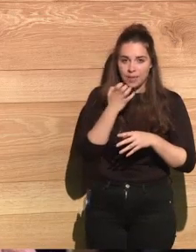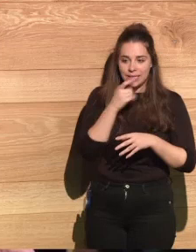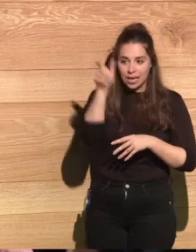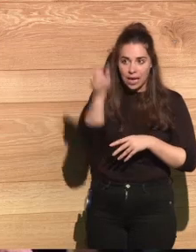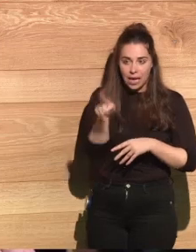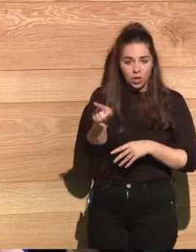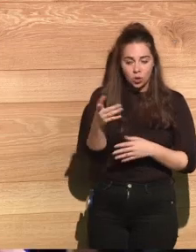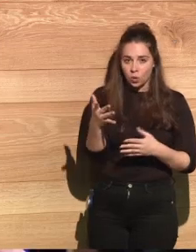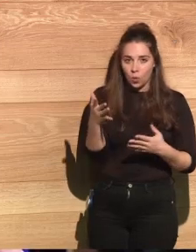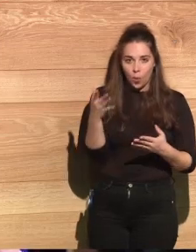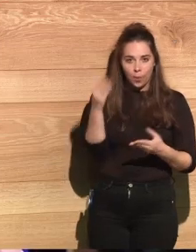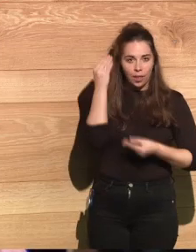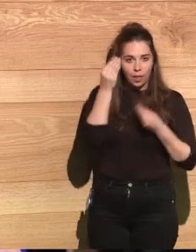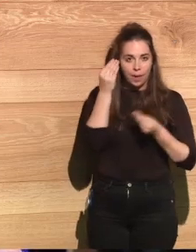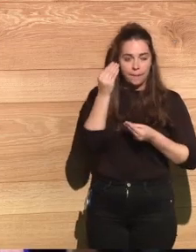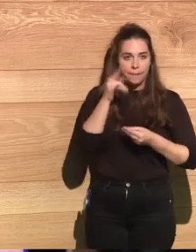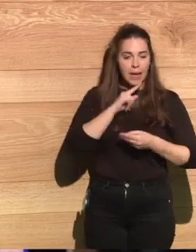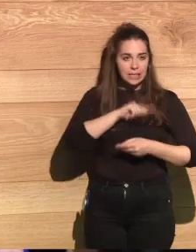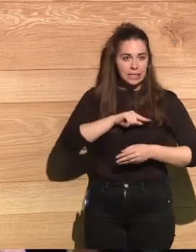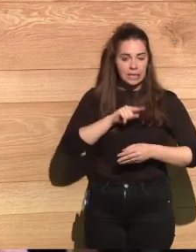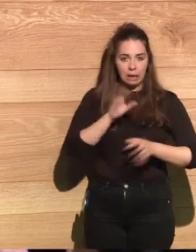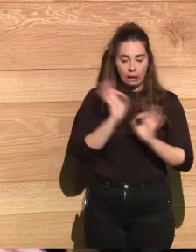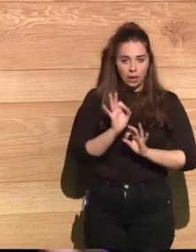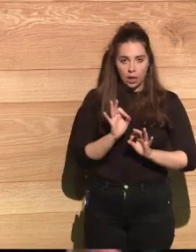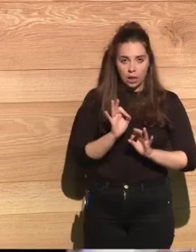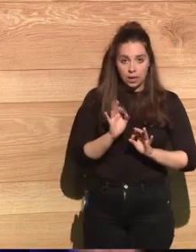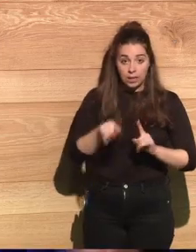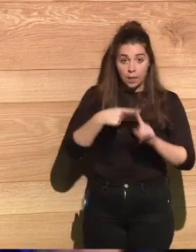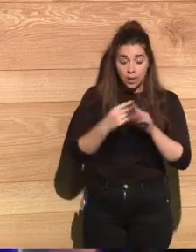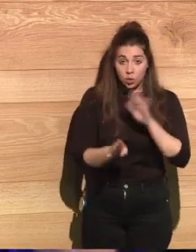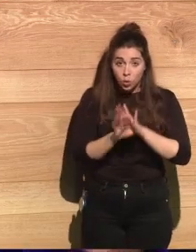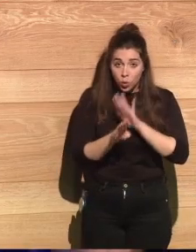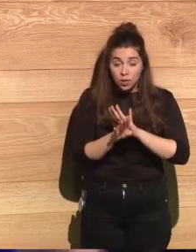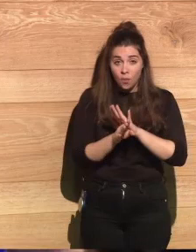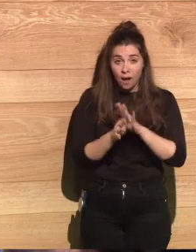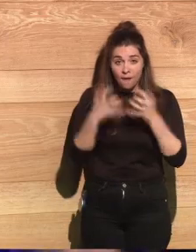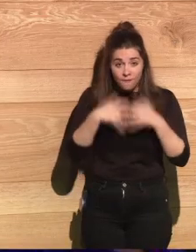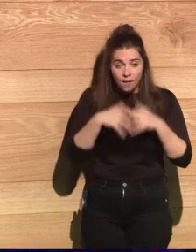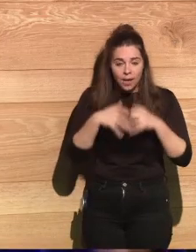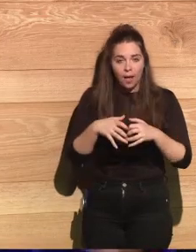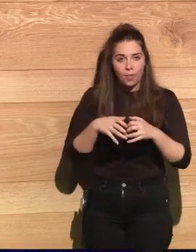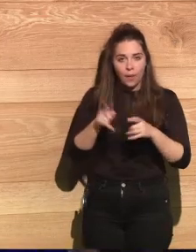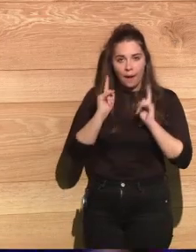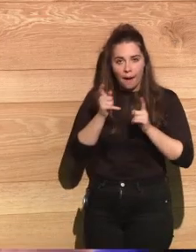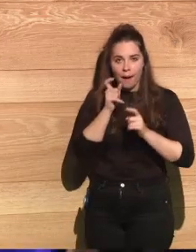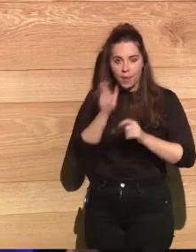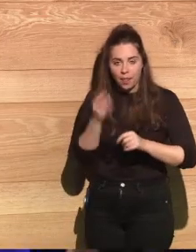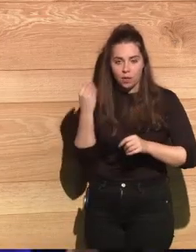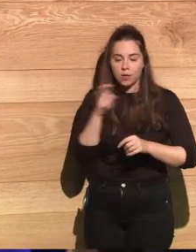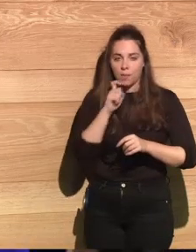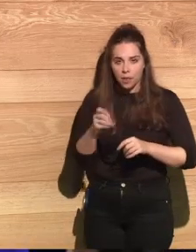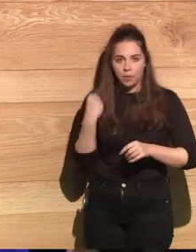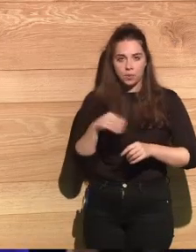continues on building and threatening the world. And others have to keep up with that